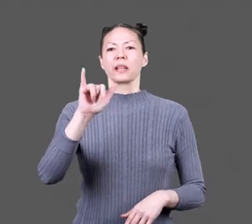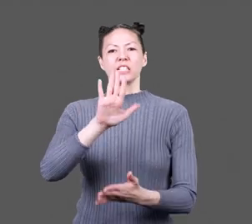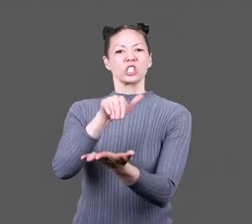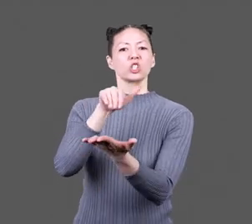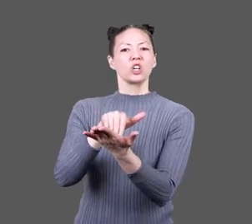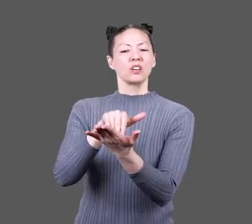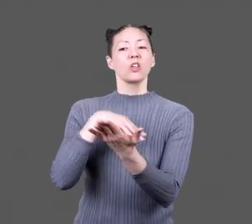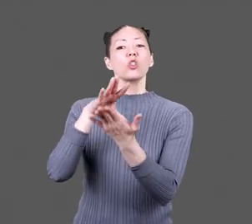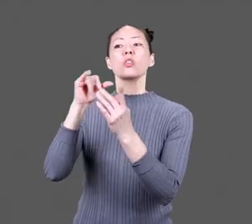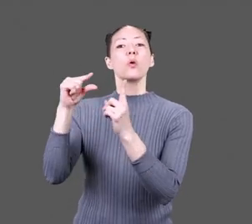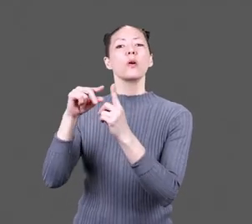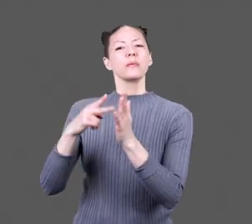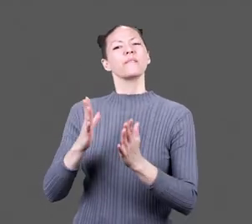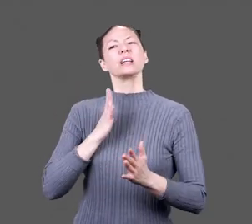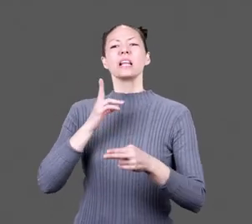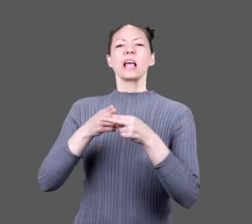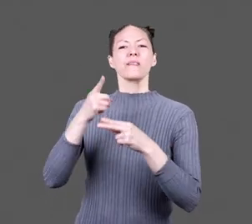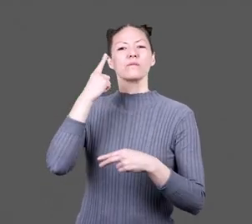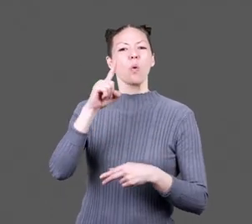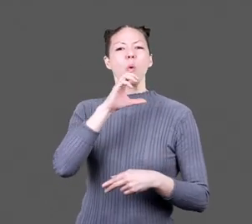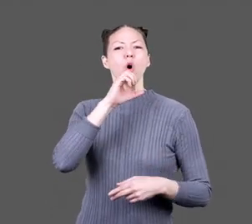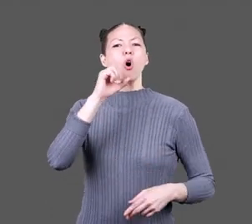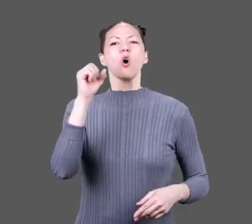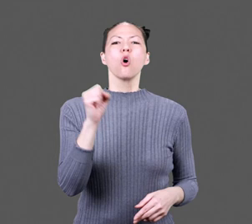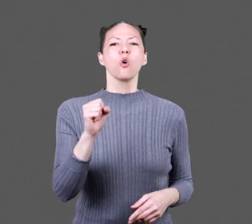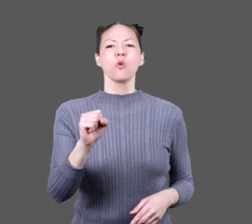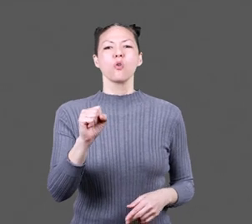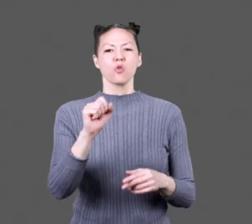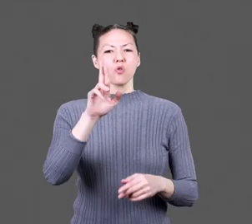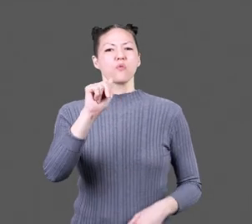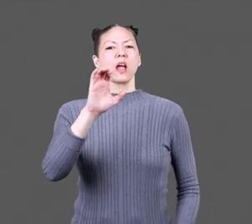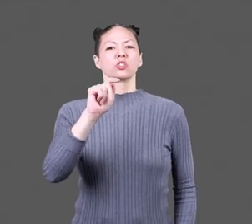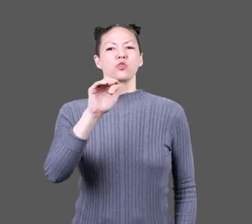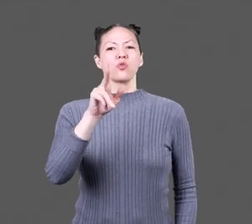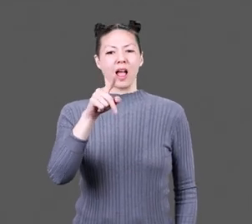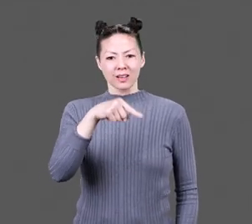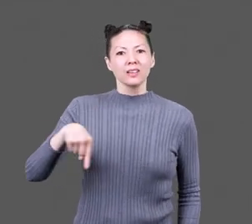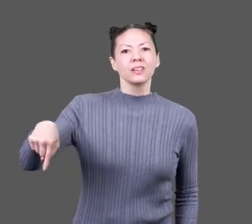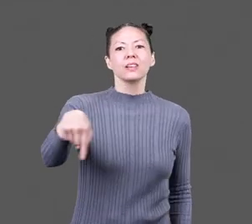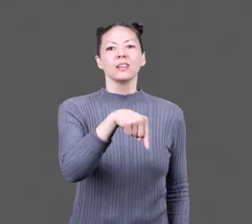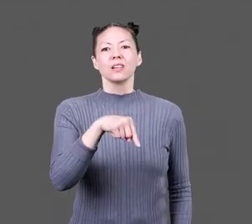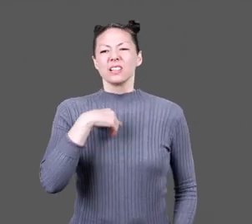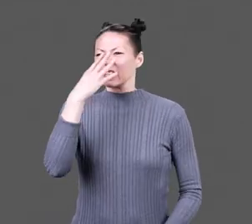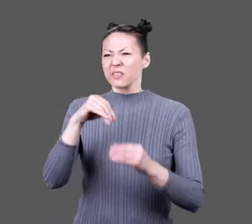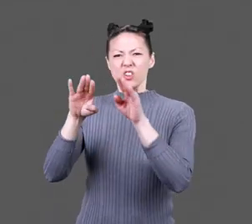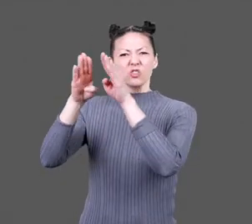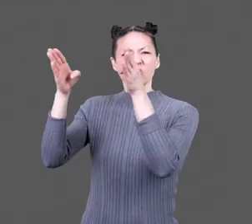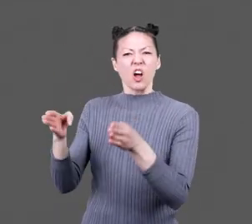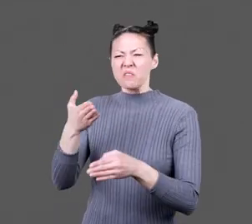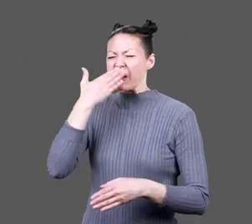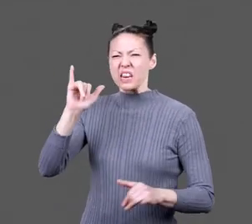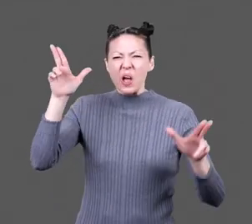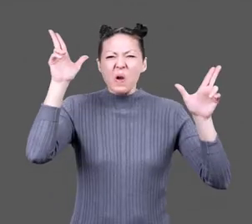Center. I learned Assembly Center was just a fancy name for an old racetrack. We slept in a